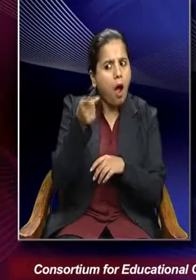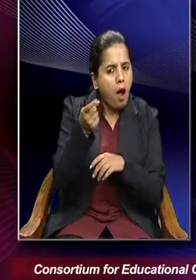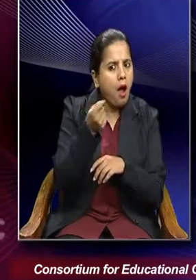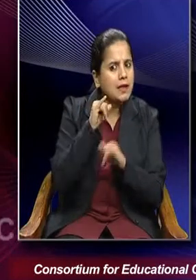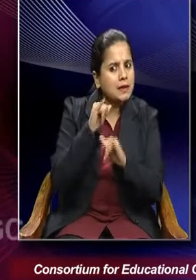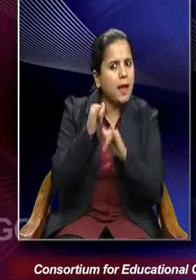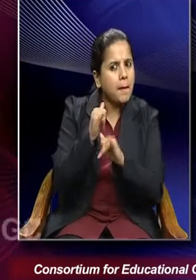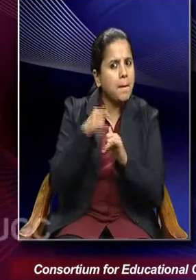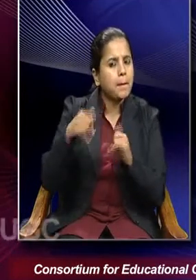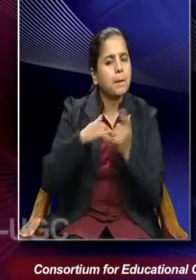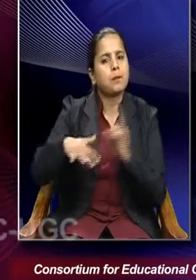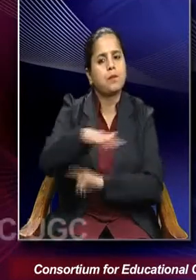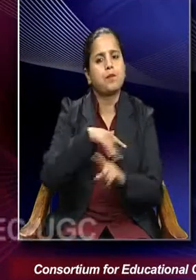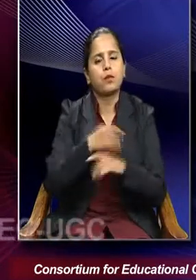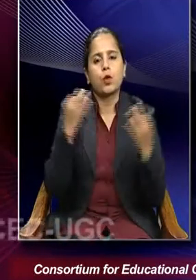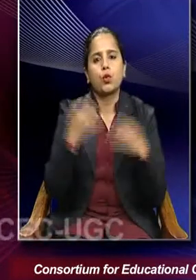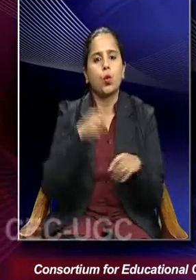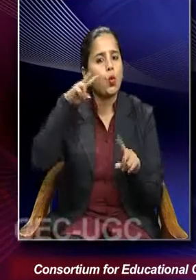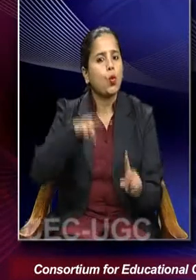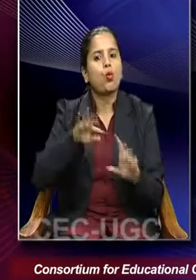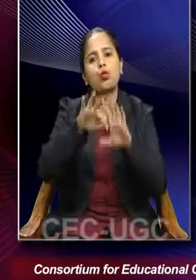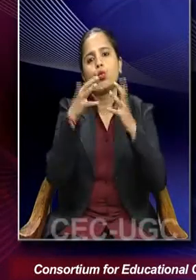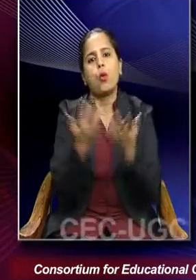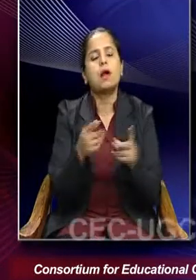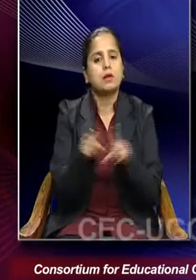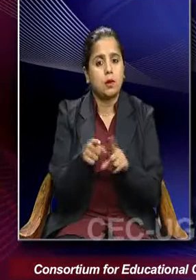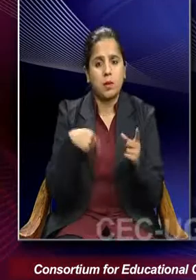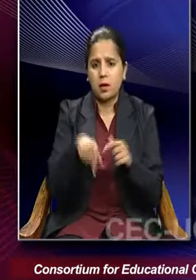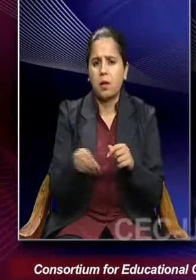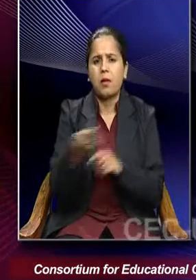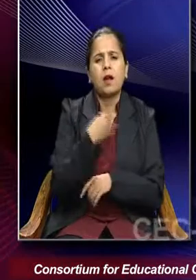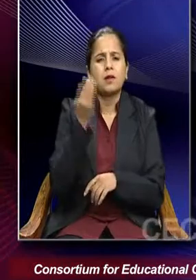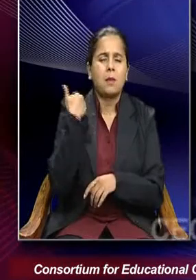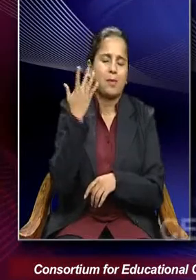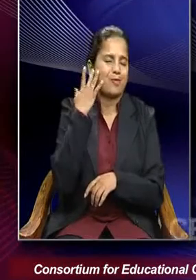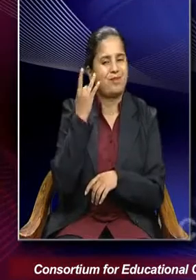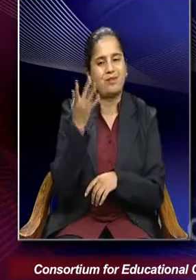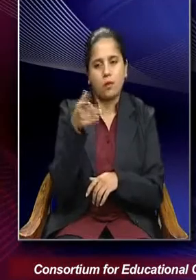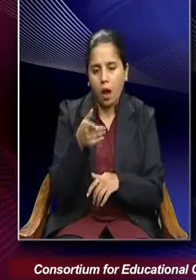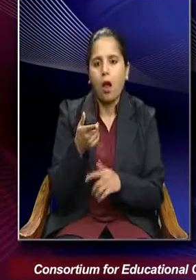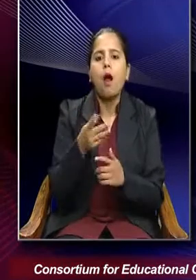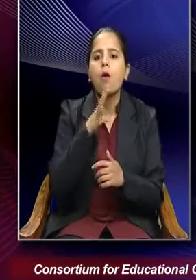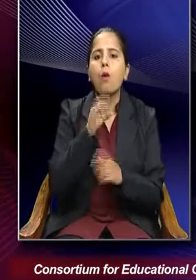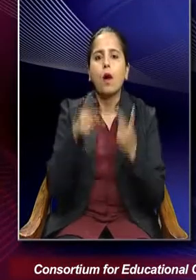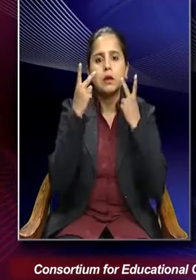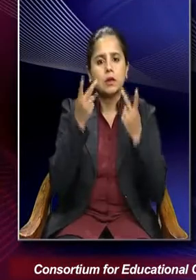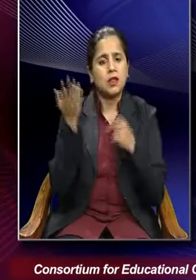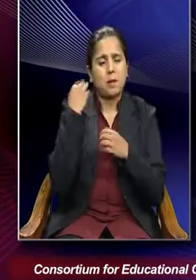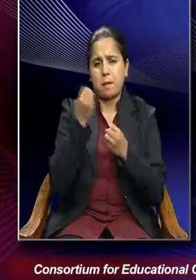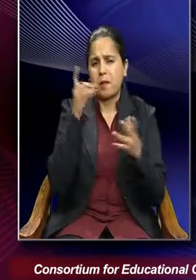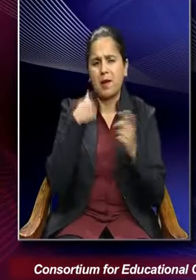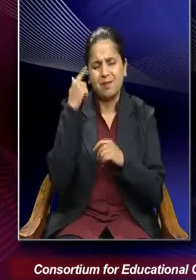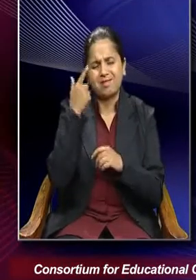us to take a new look at the world we have just taken for granted. There are a lot of assumptions taken for granted.